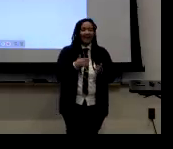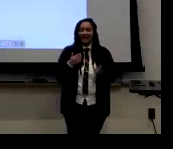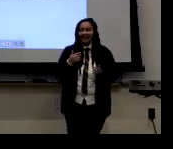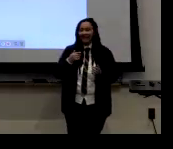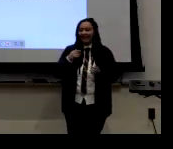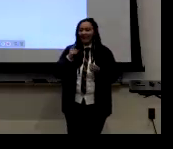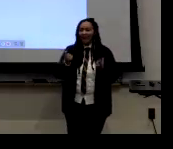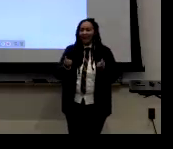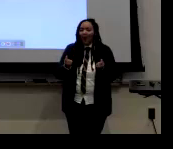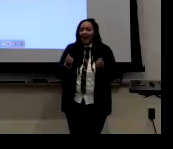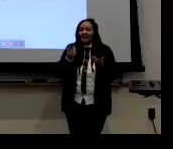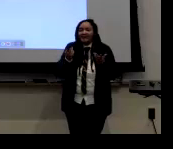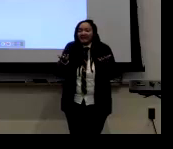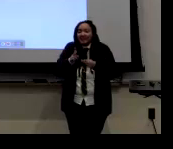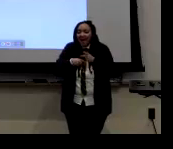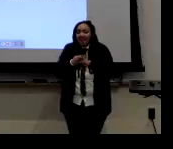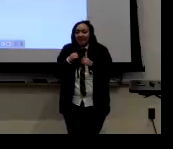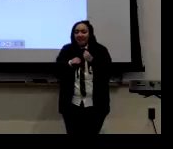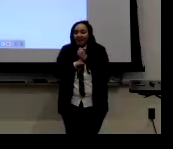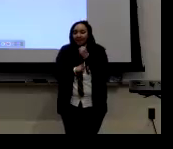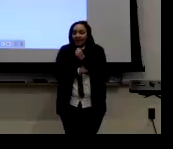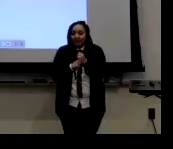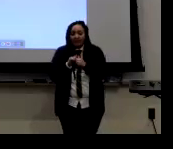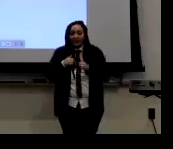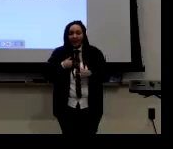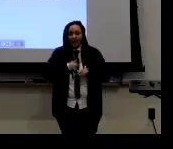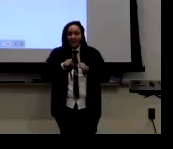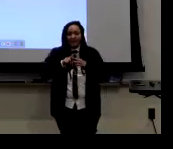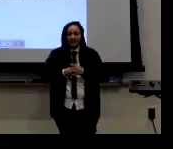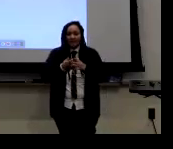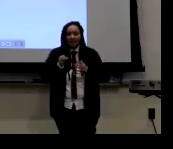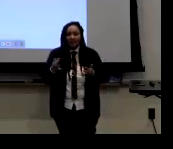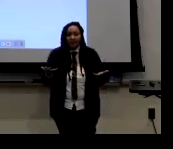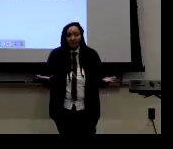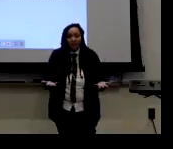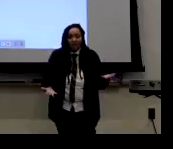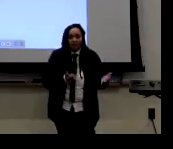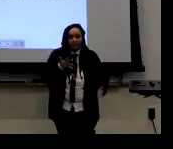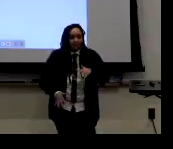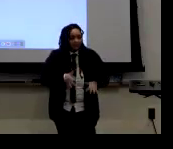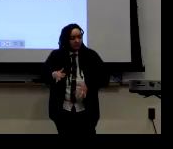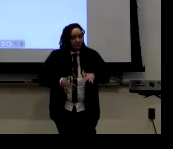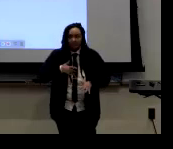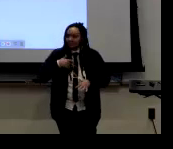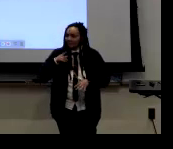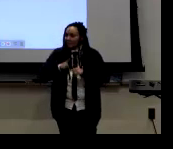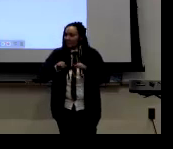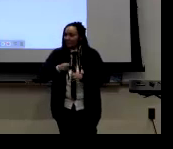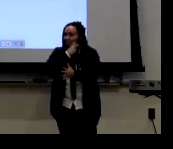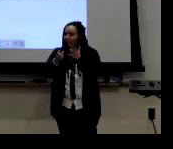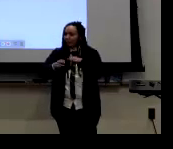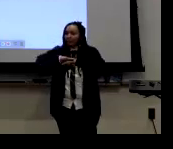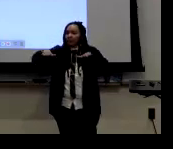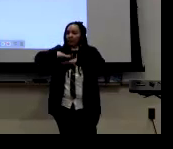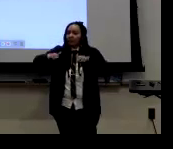We already know that. It's been studied. And so what type of foundation can we start with? You know, there's not